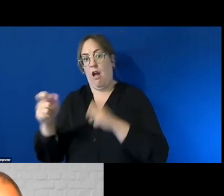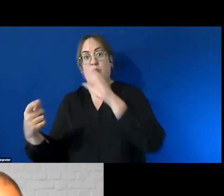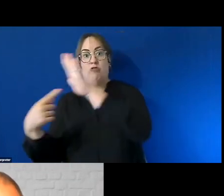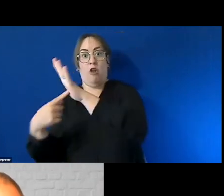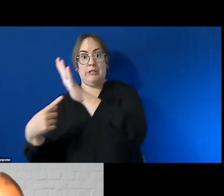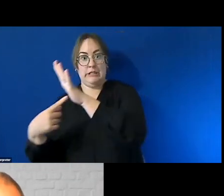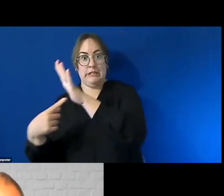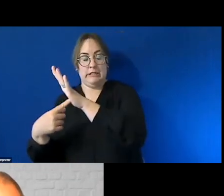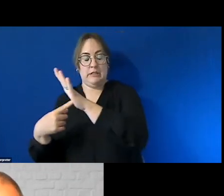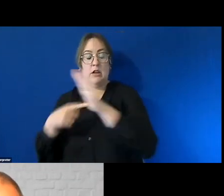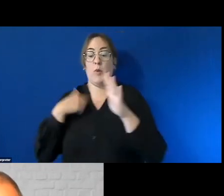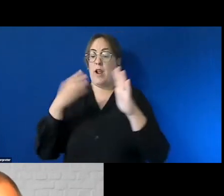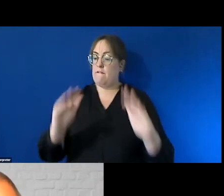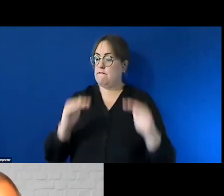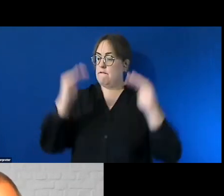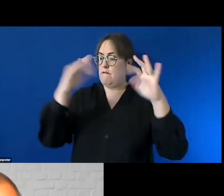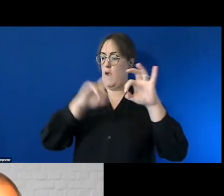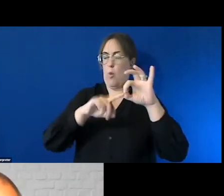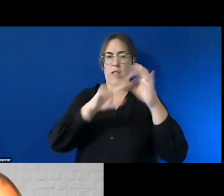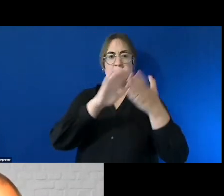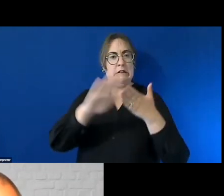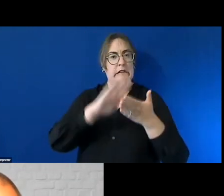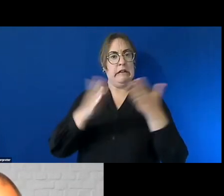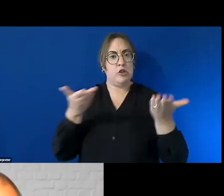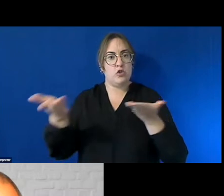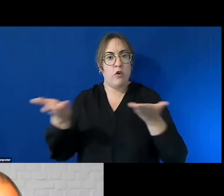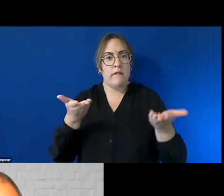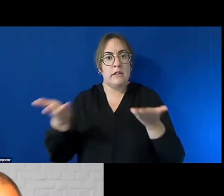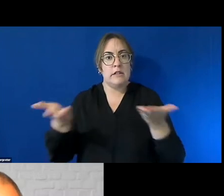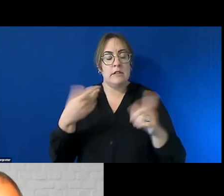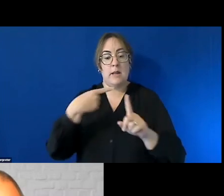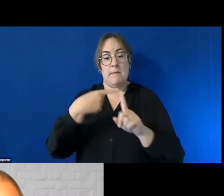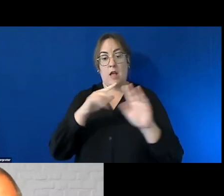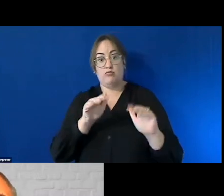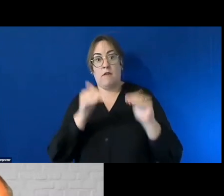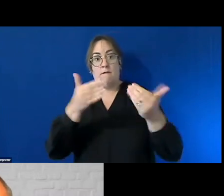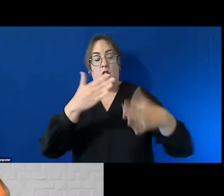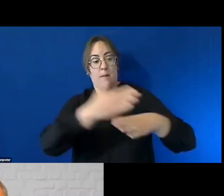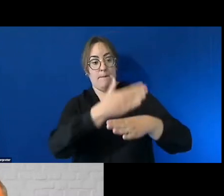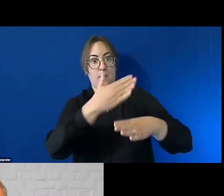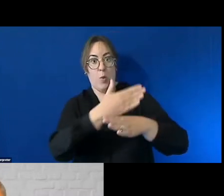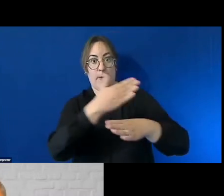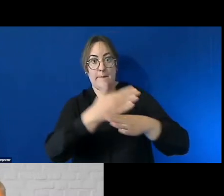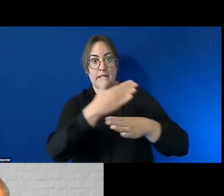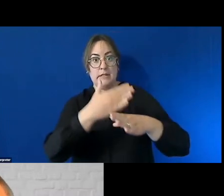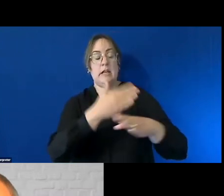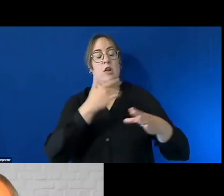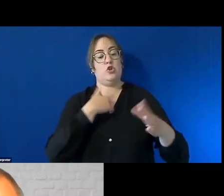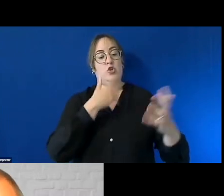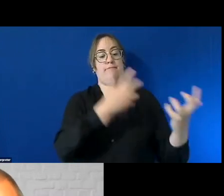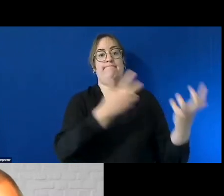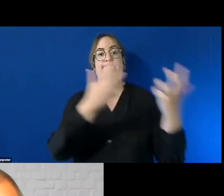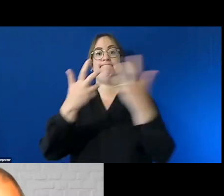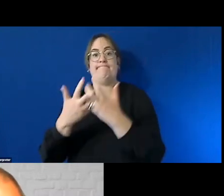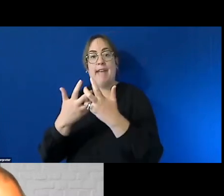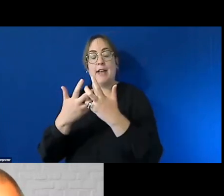constantly high quality cleaning services or providing an employment environment structure to meet the unique needs of